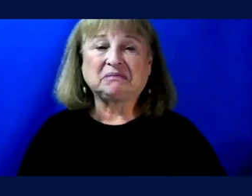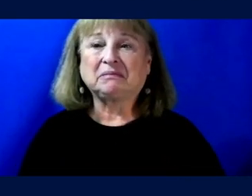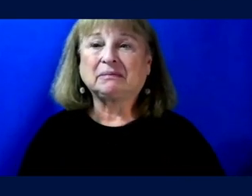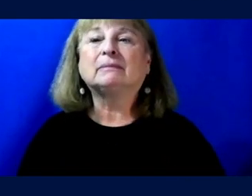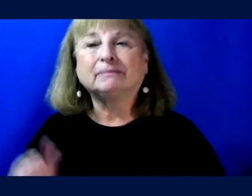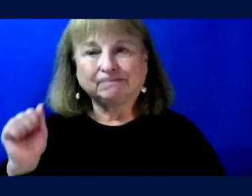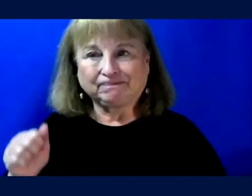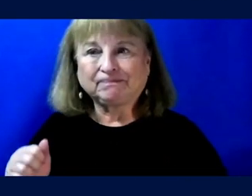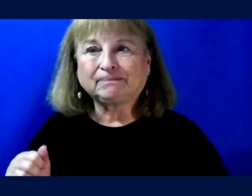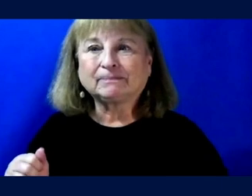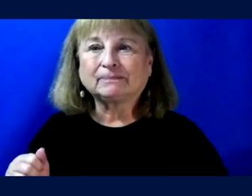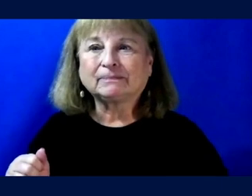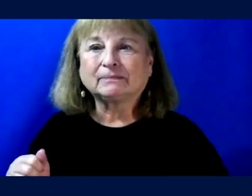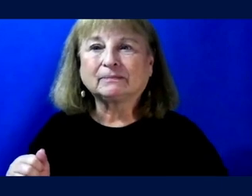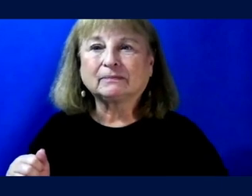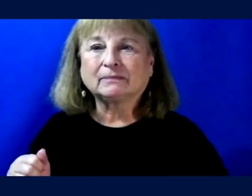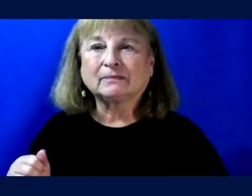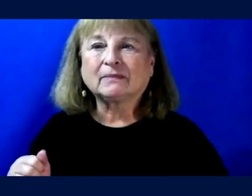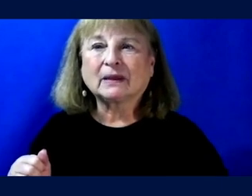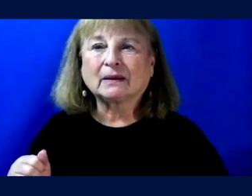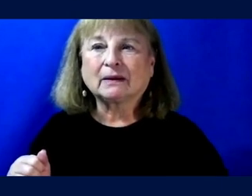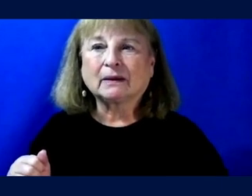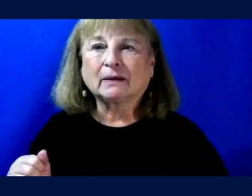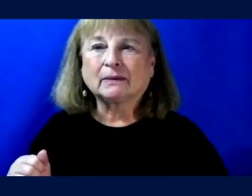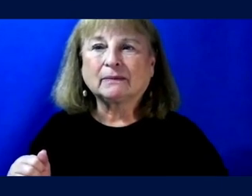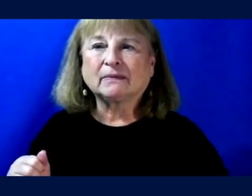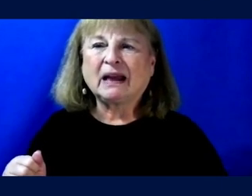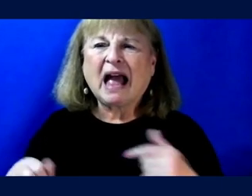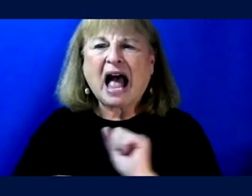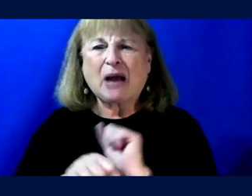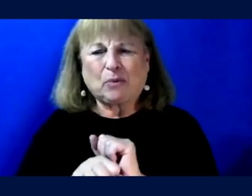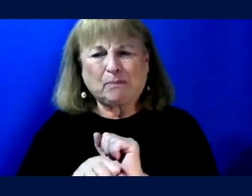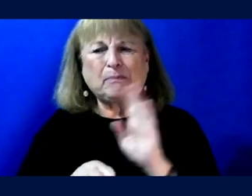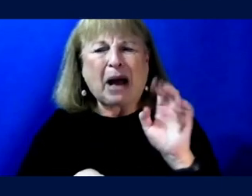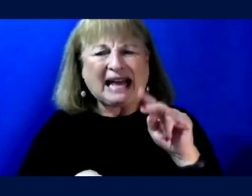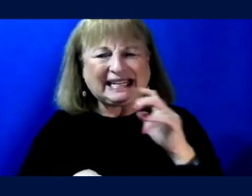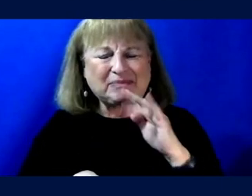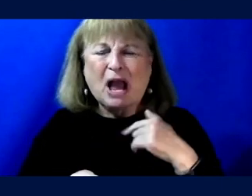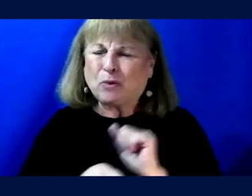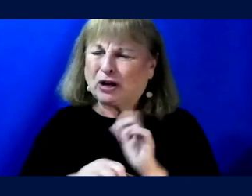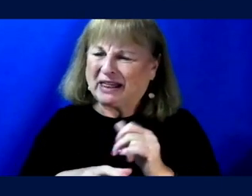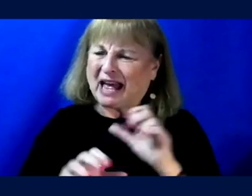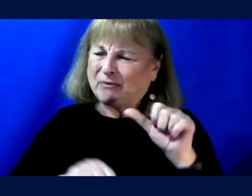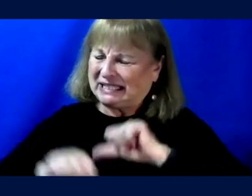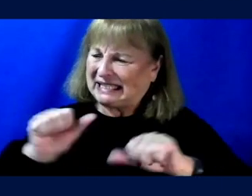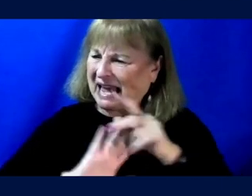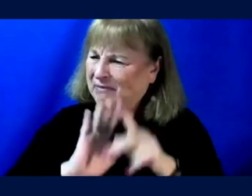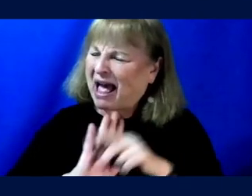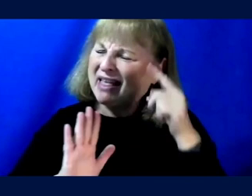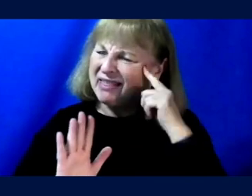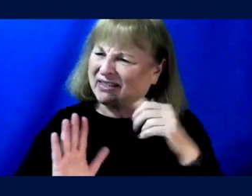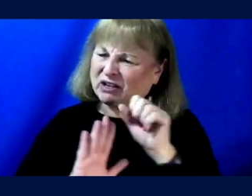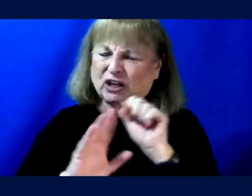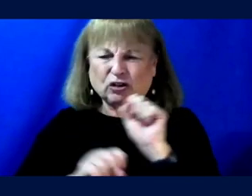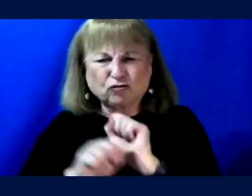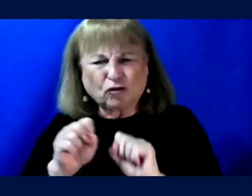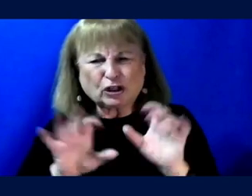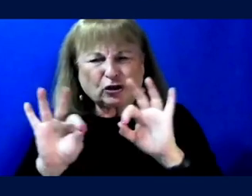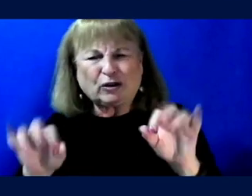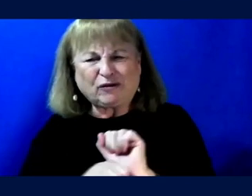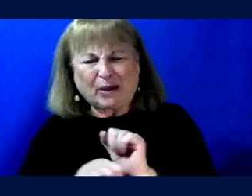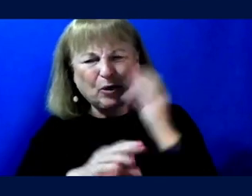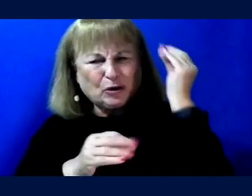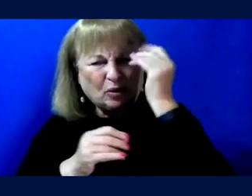Yeah, I, this is Bonnie. I work a lot in science policy, and I think there's a structure and framework to think about